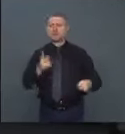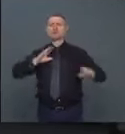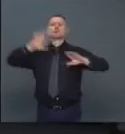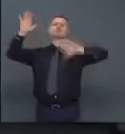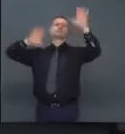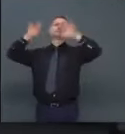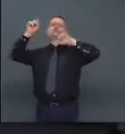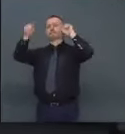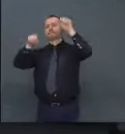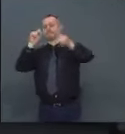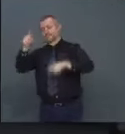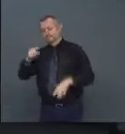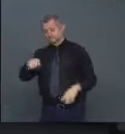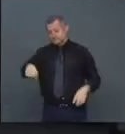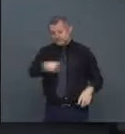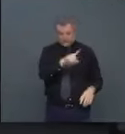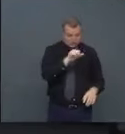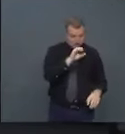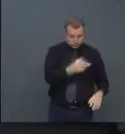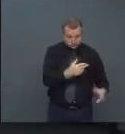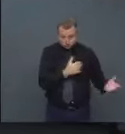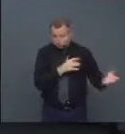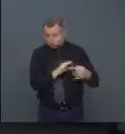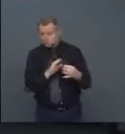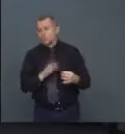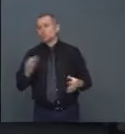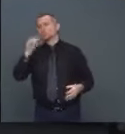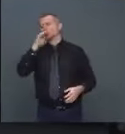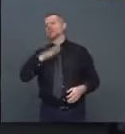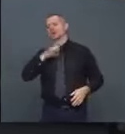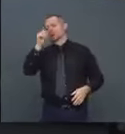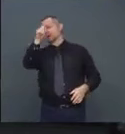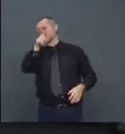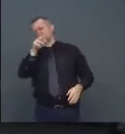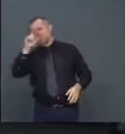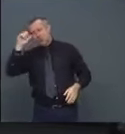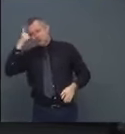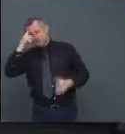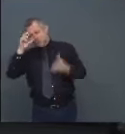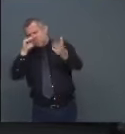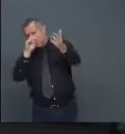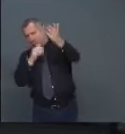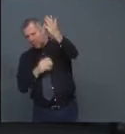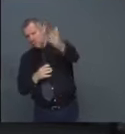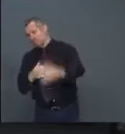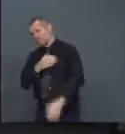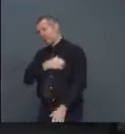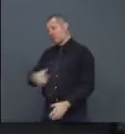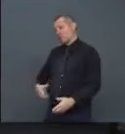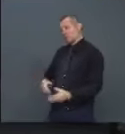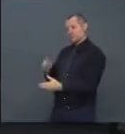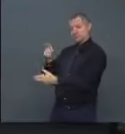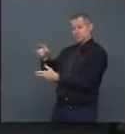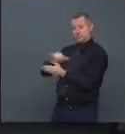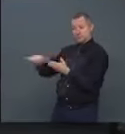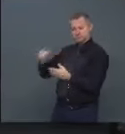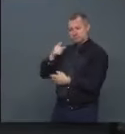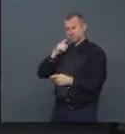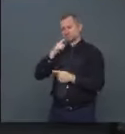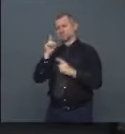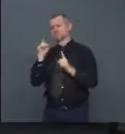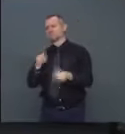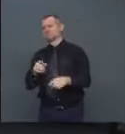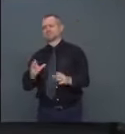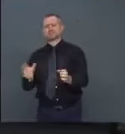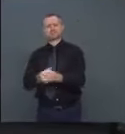second, Zach. Go ahead. Governor, earlier today, Mayor DeVoltfield de Blasio said he was considering restricting gatherings and closing down businesses in